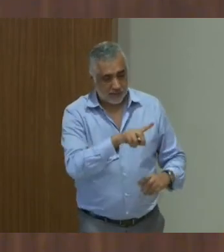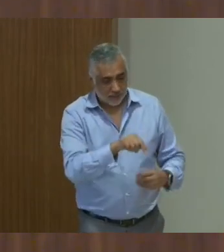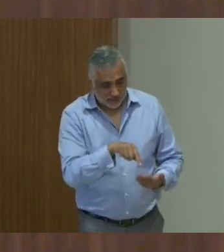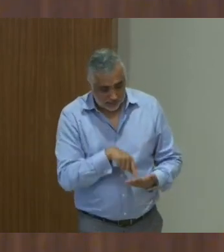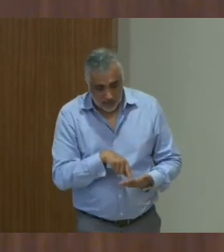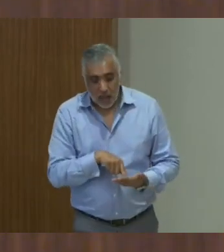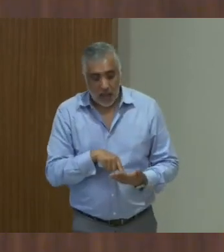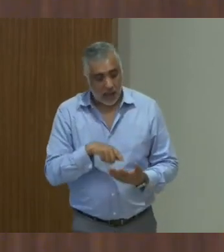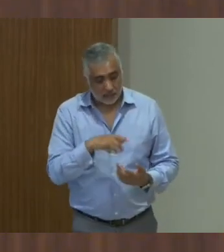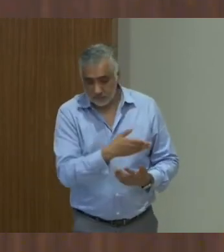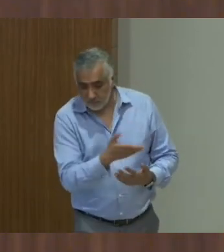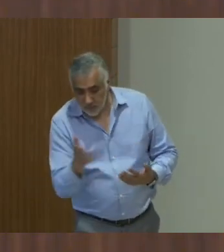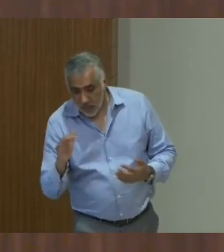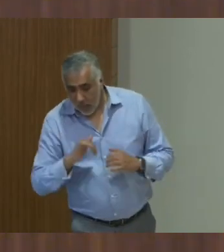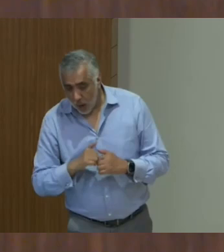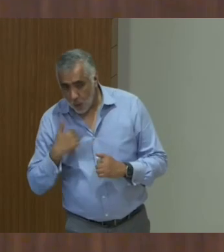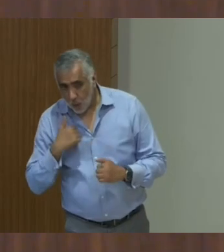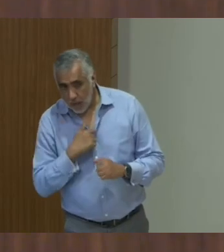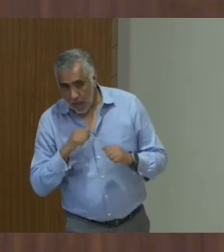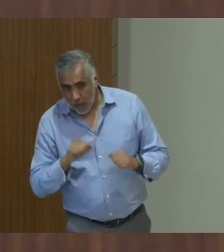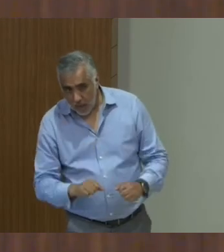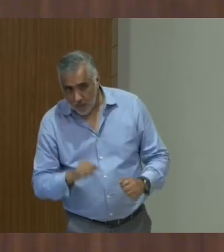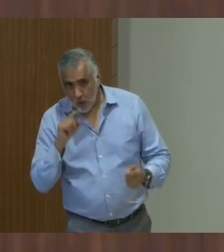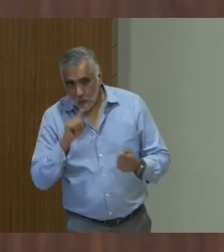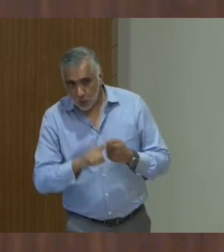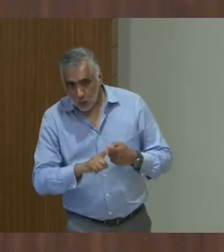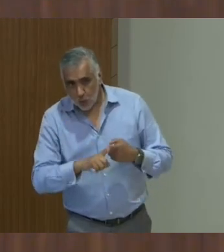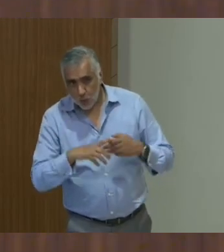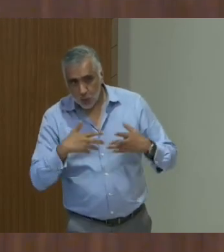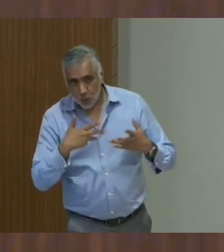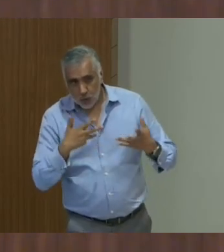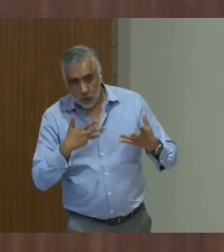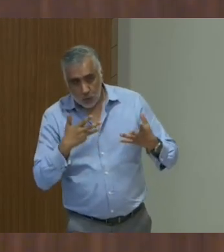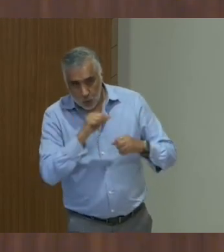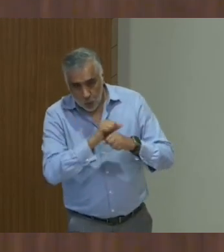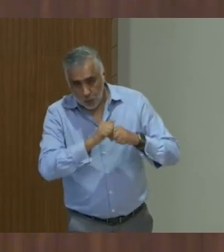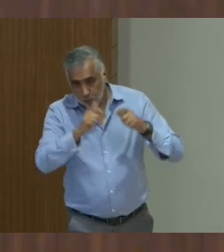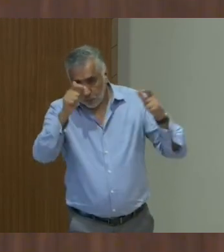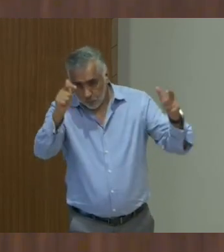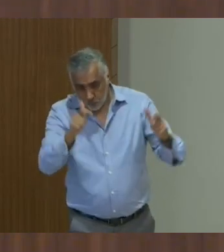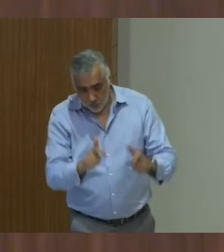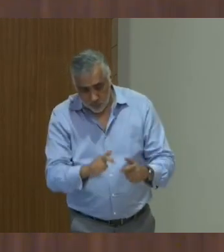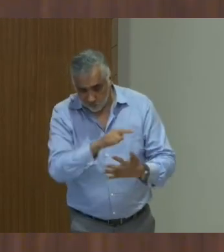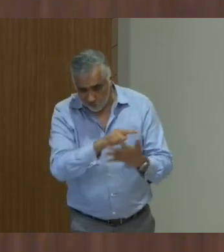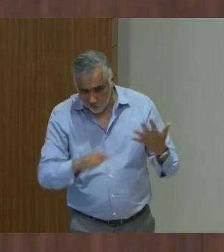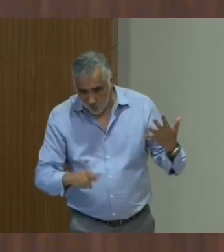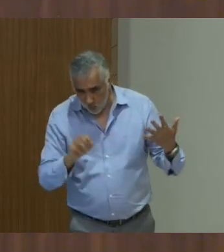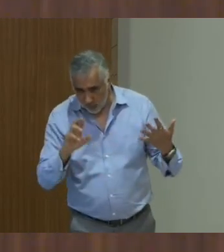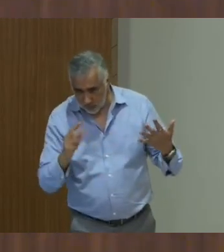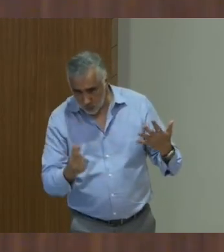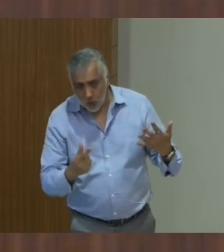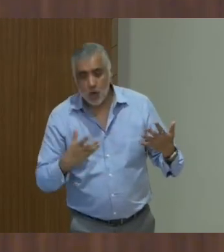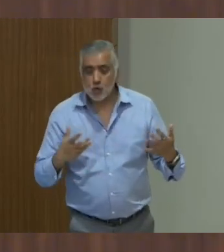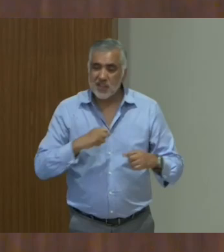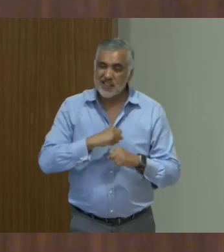organizations, how they would cater to, uh, all categories of organizations. So, um, the